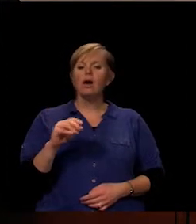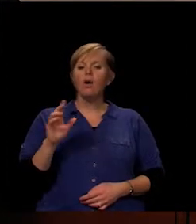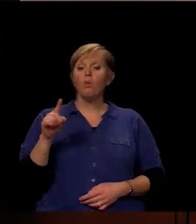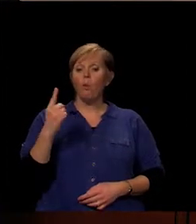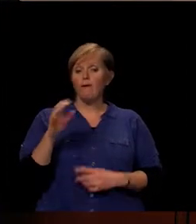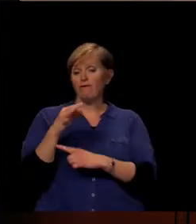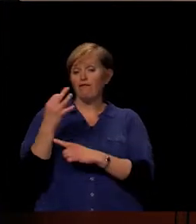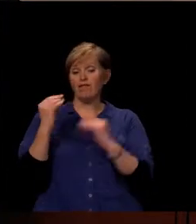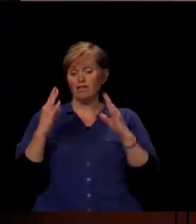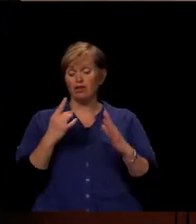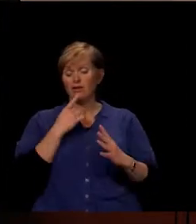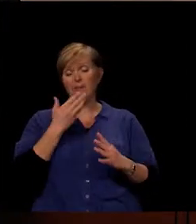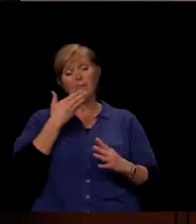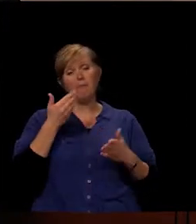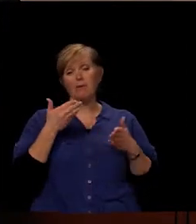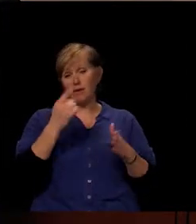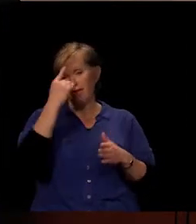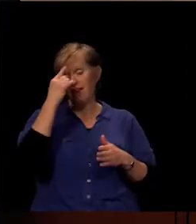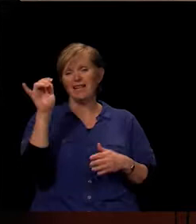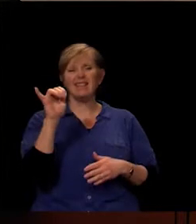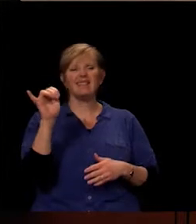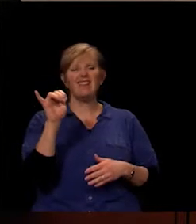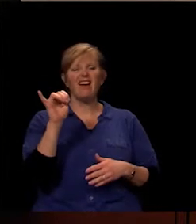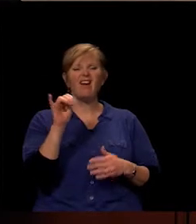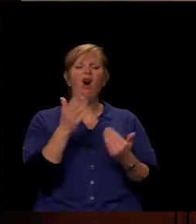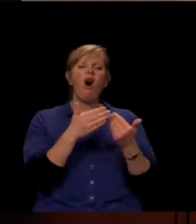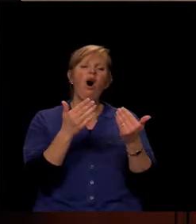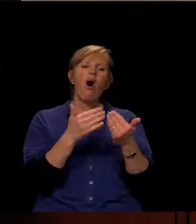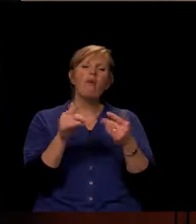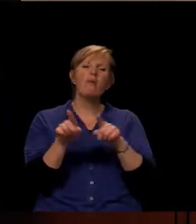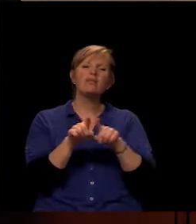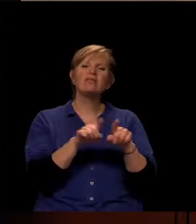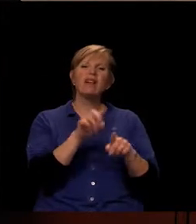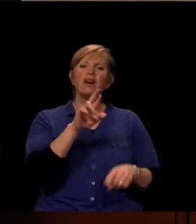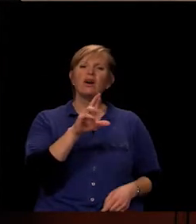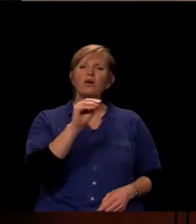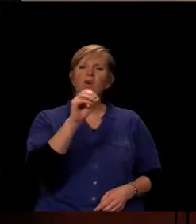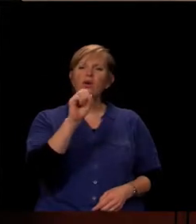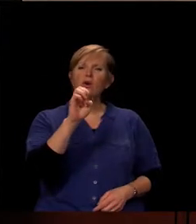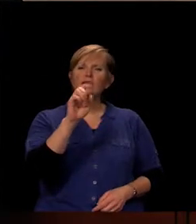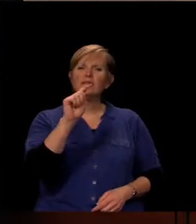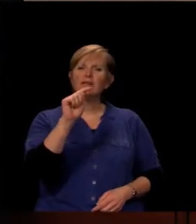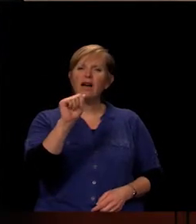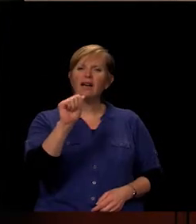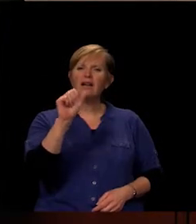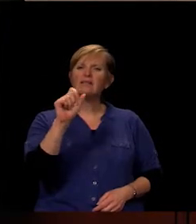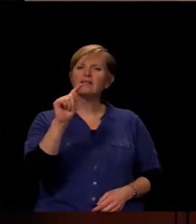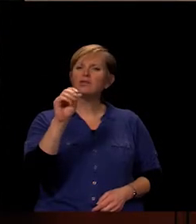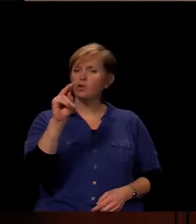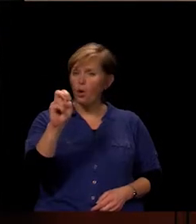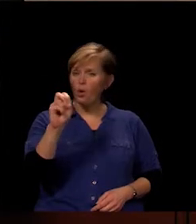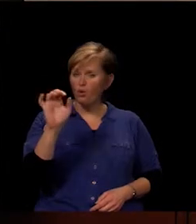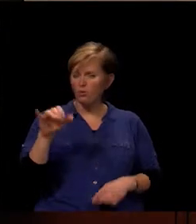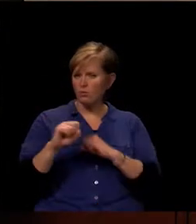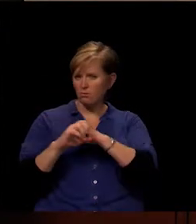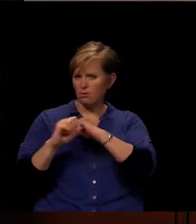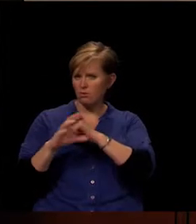the best way to think of it, it's kind of like some of the Rosetta Stone commercials you see and how that kind of works.